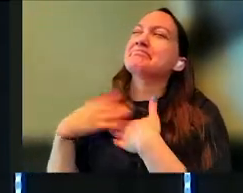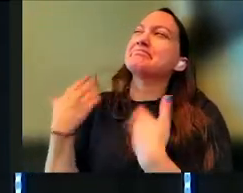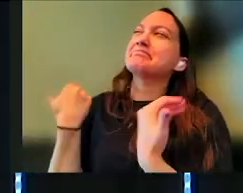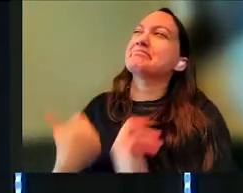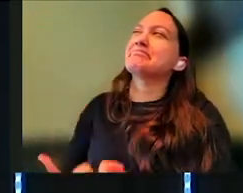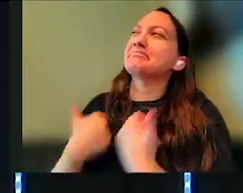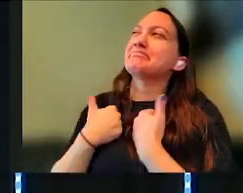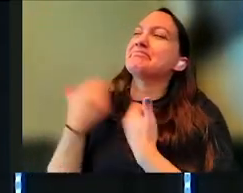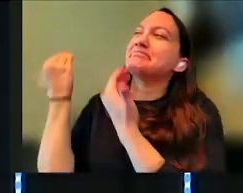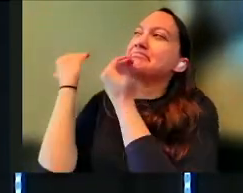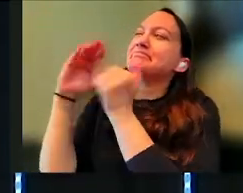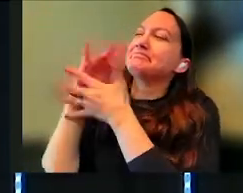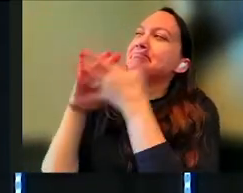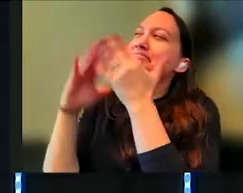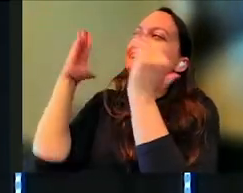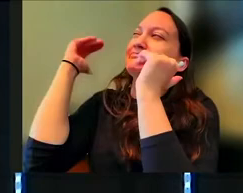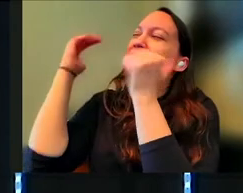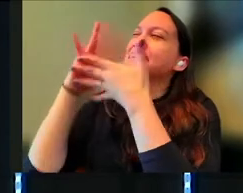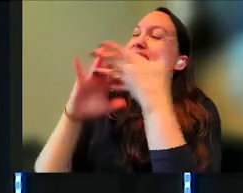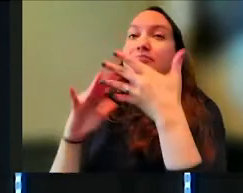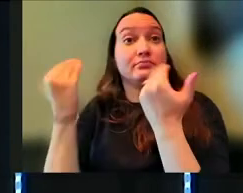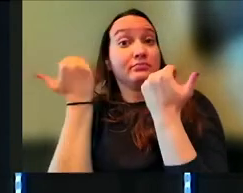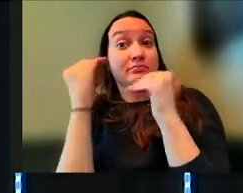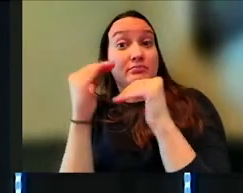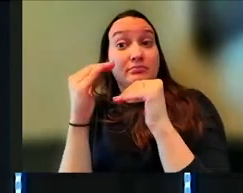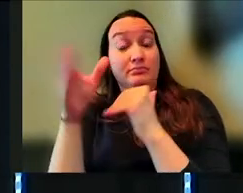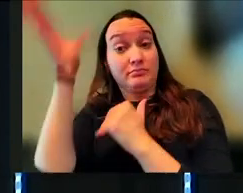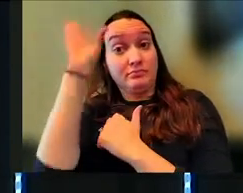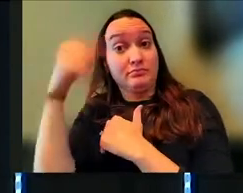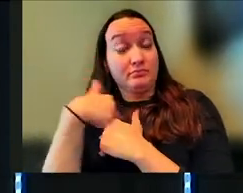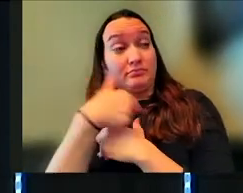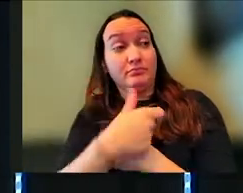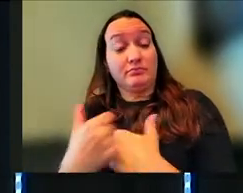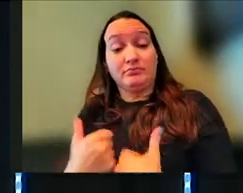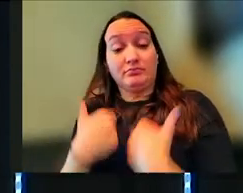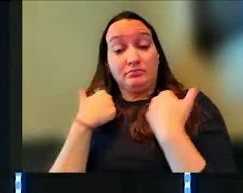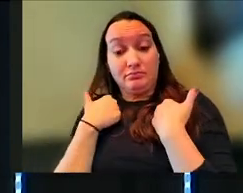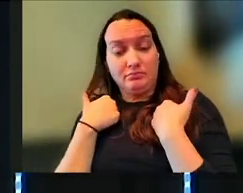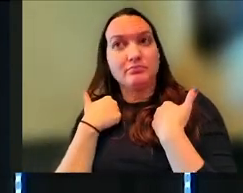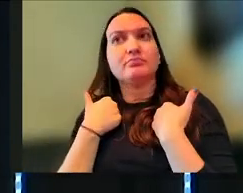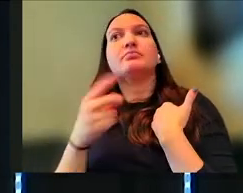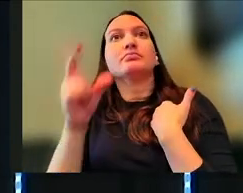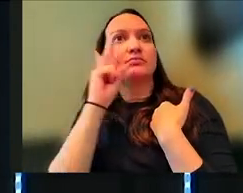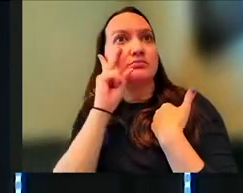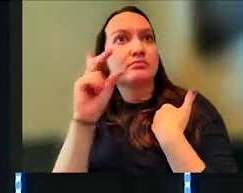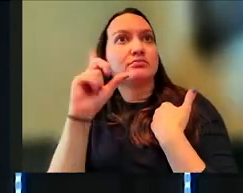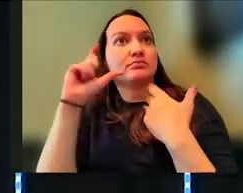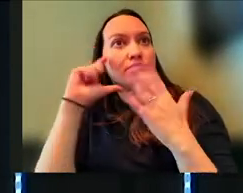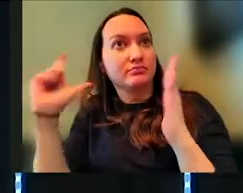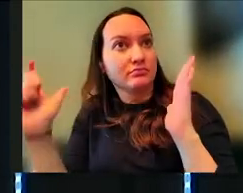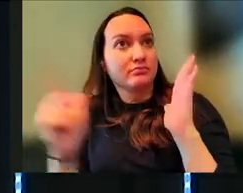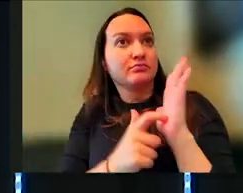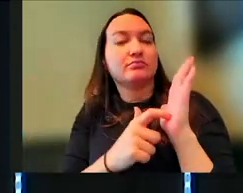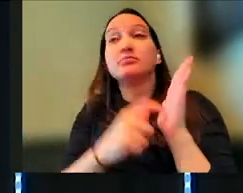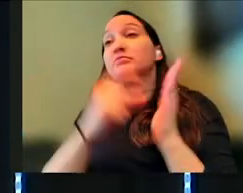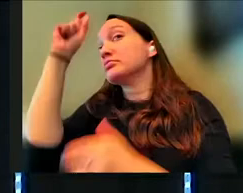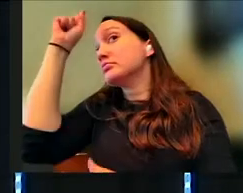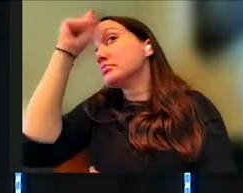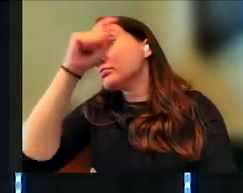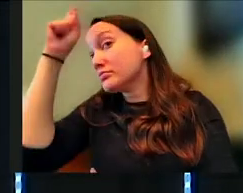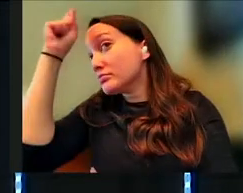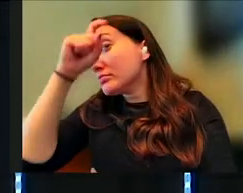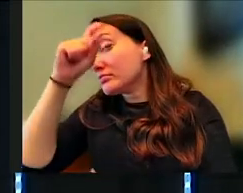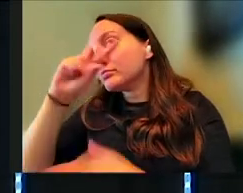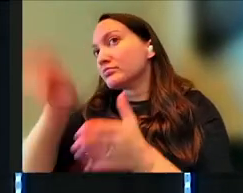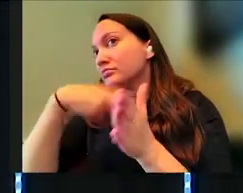placing on you. And we're limiting God in our lives and in our minds. But what we see here is wisdom is actually immersed